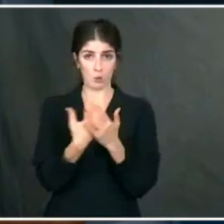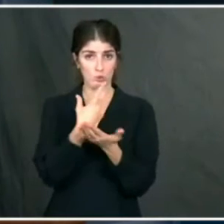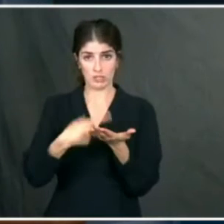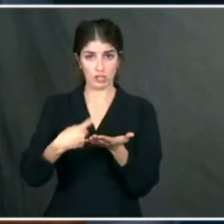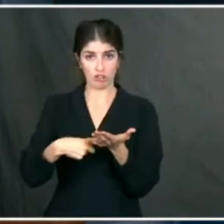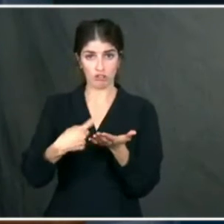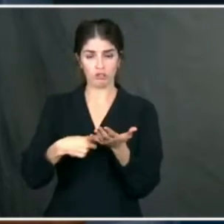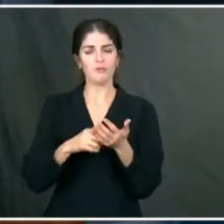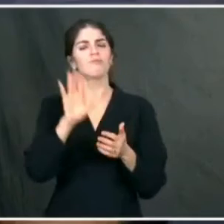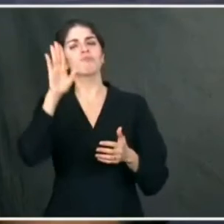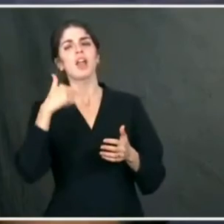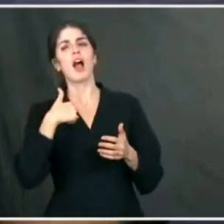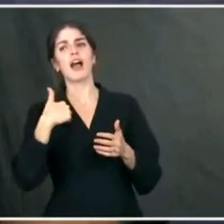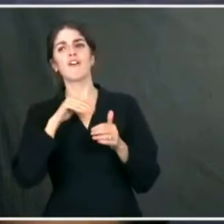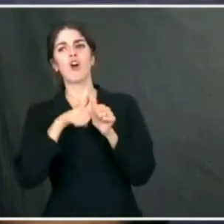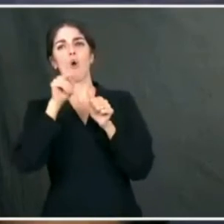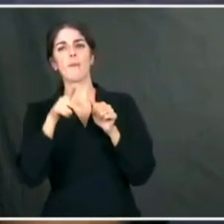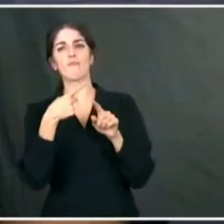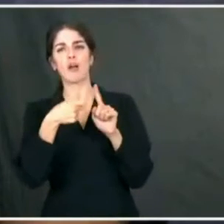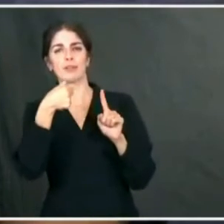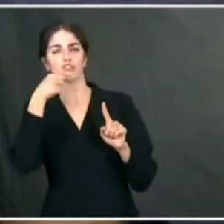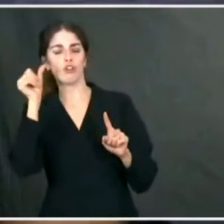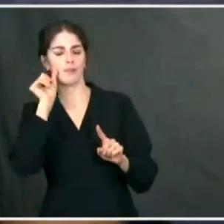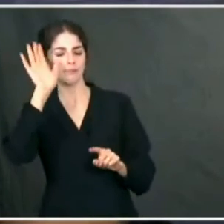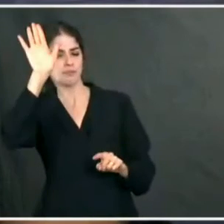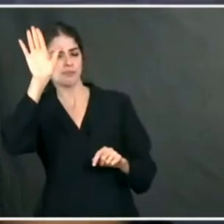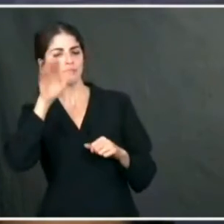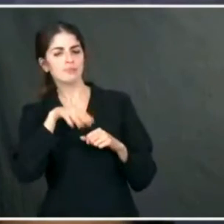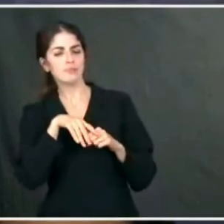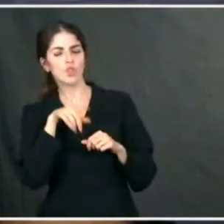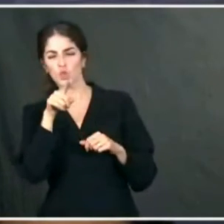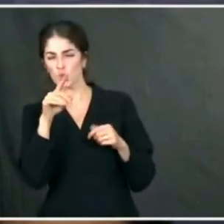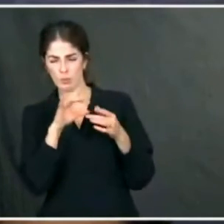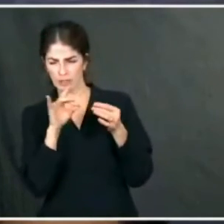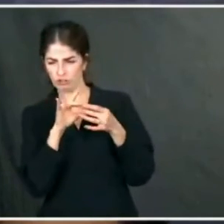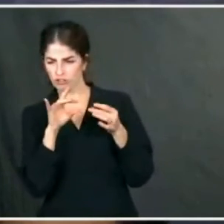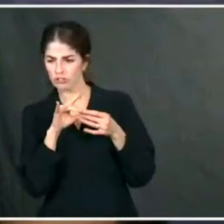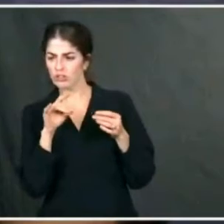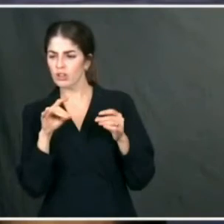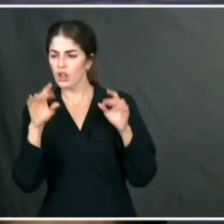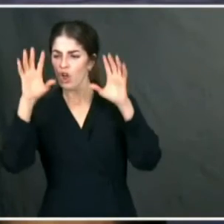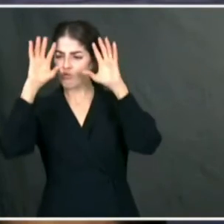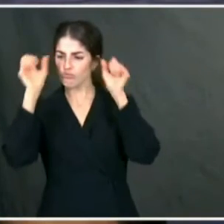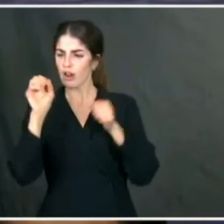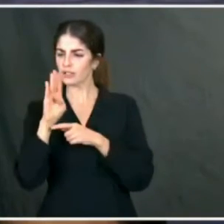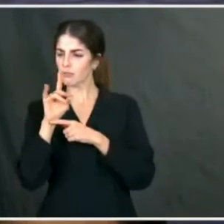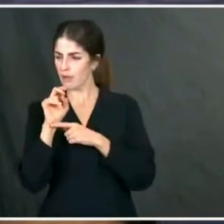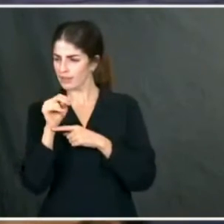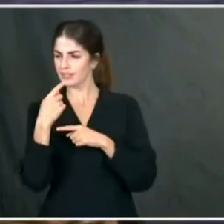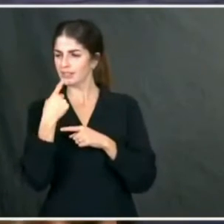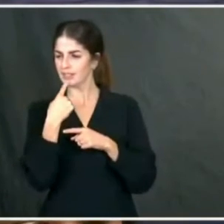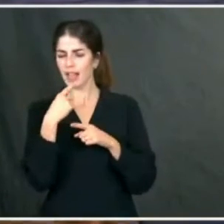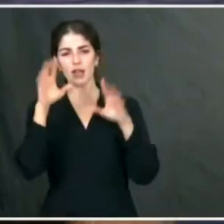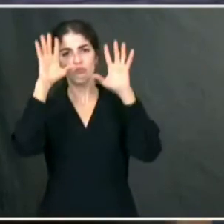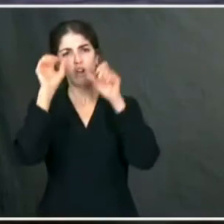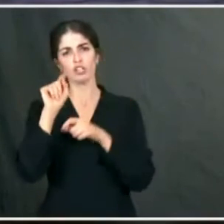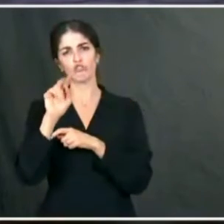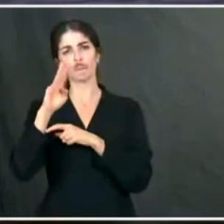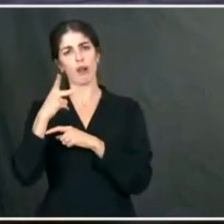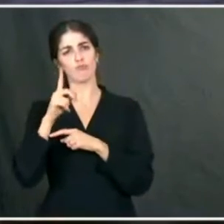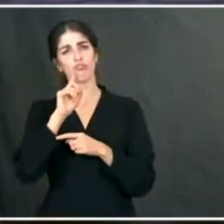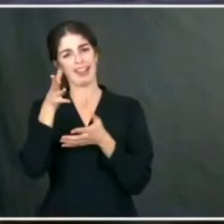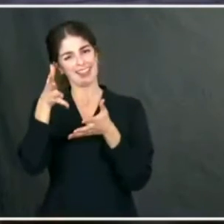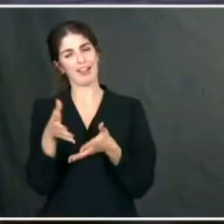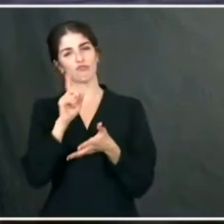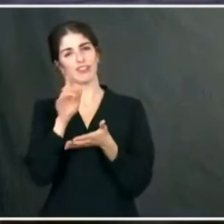afternoon. And a follow-up on something from yesterday, which I think you referred to. President Biden had said that President Trump left him a very generous note,